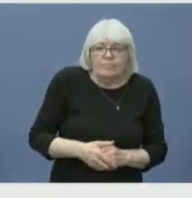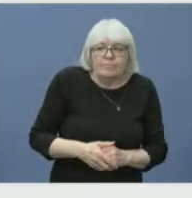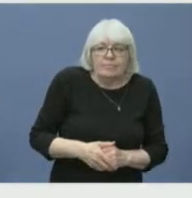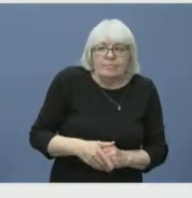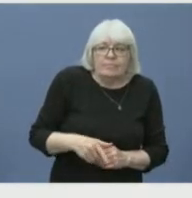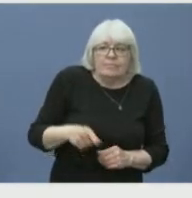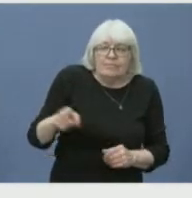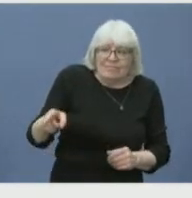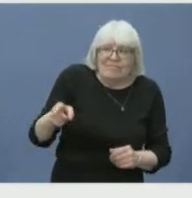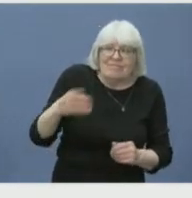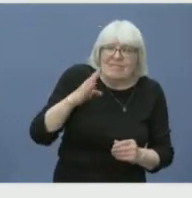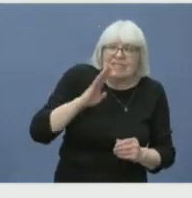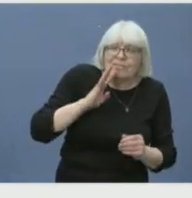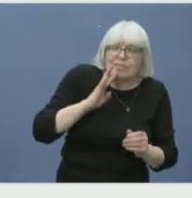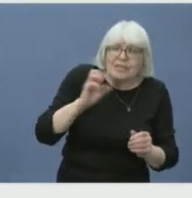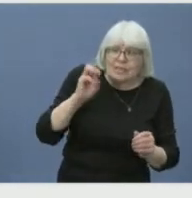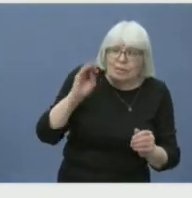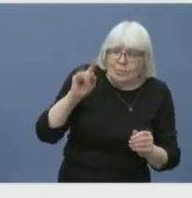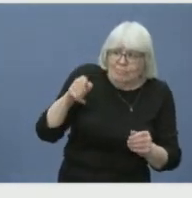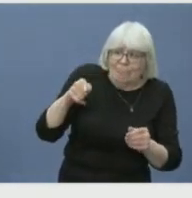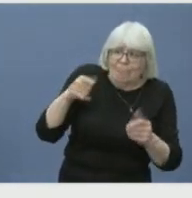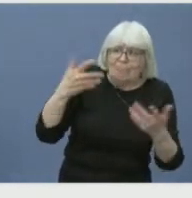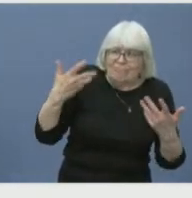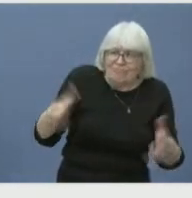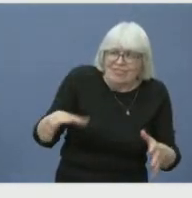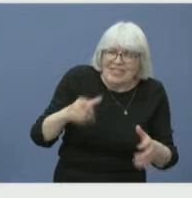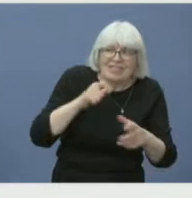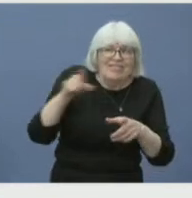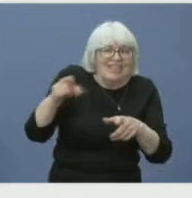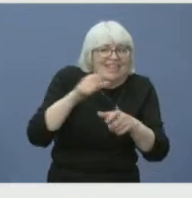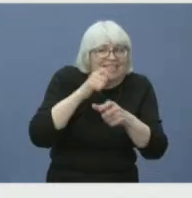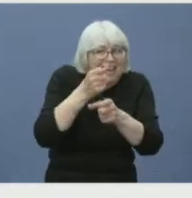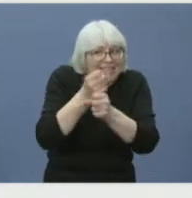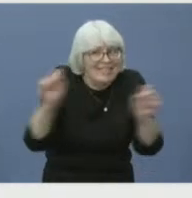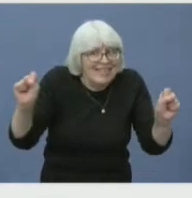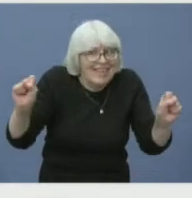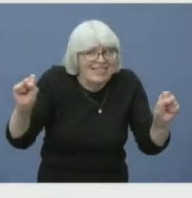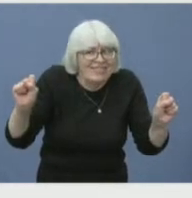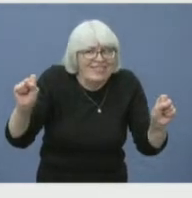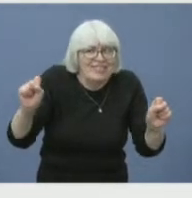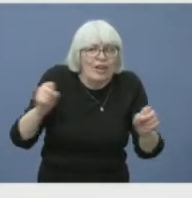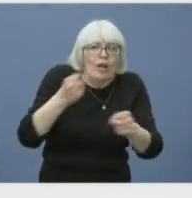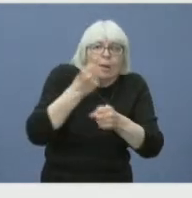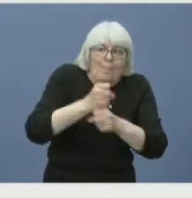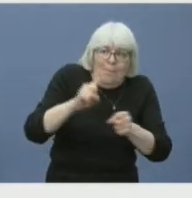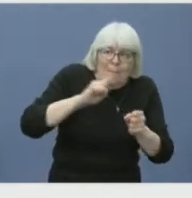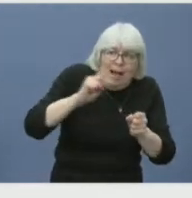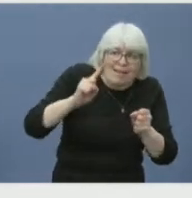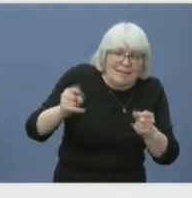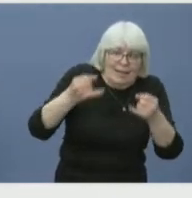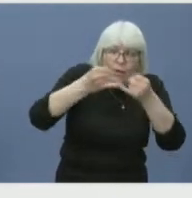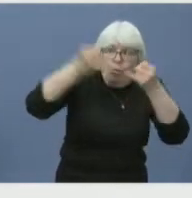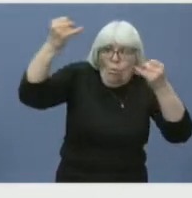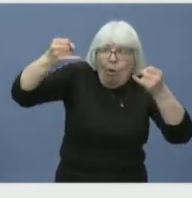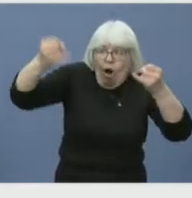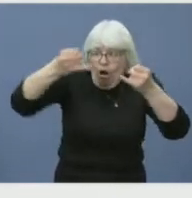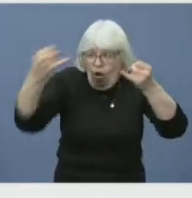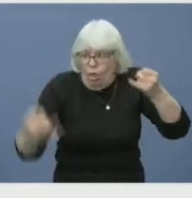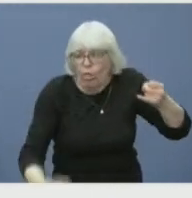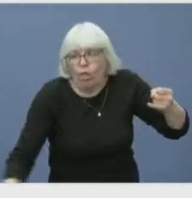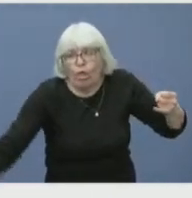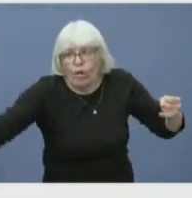There's safety issues here. So we want to make sure that there's no down lines and just